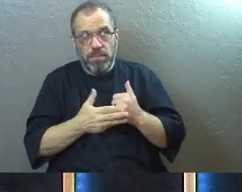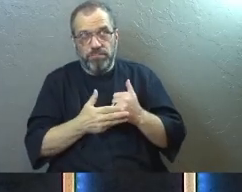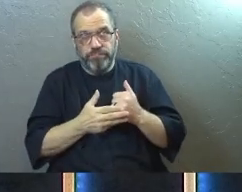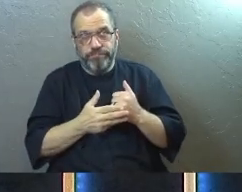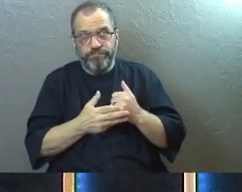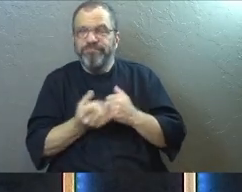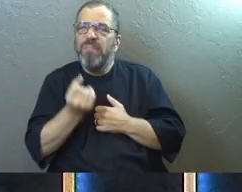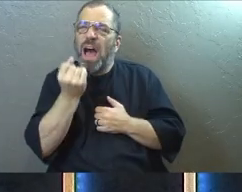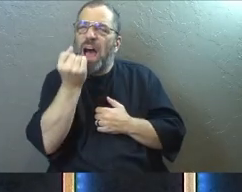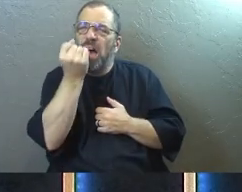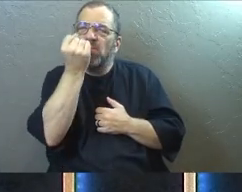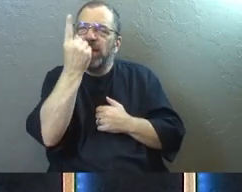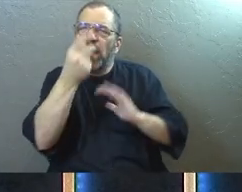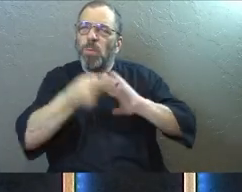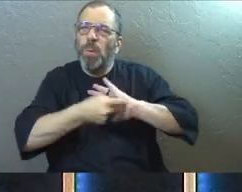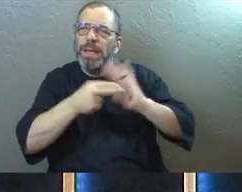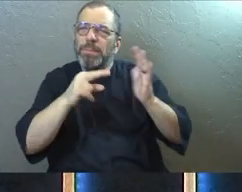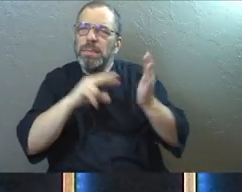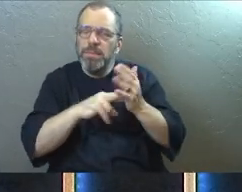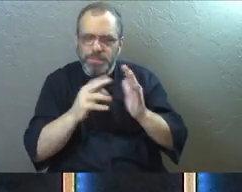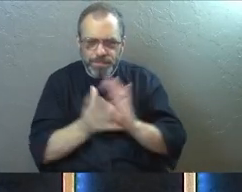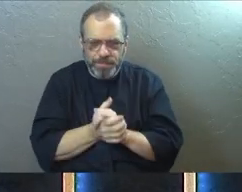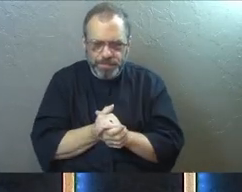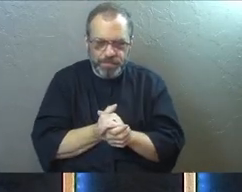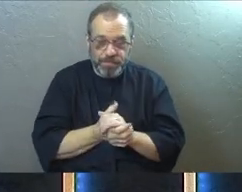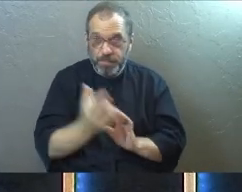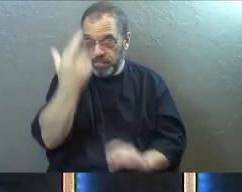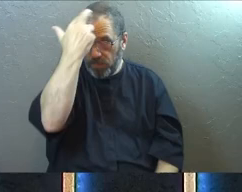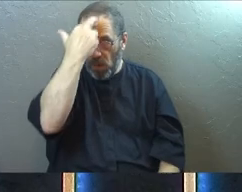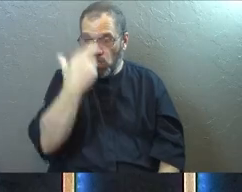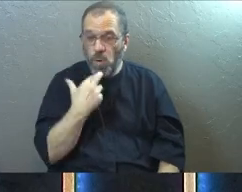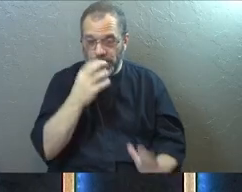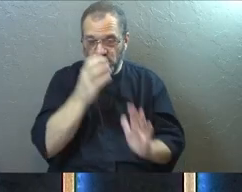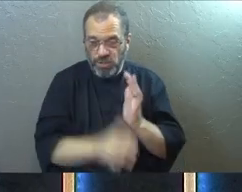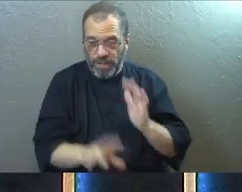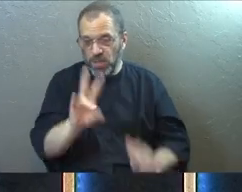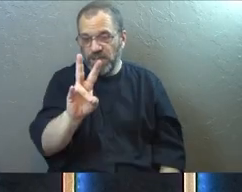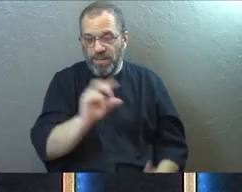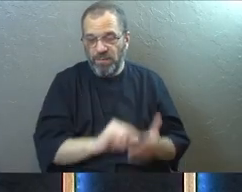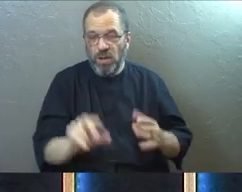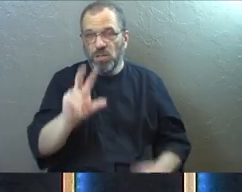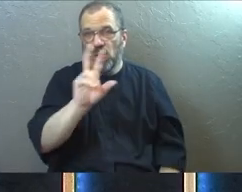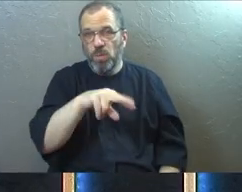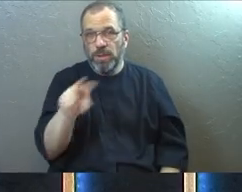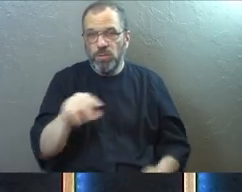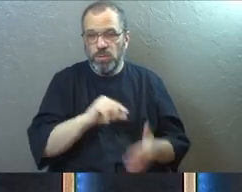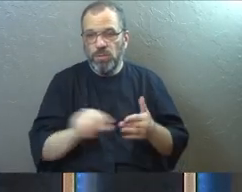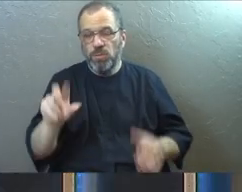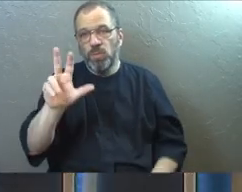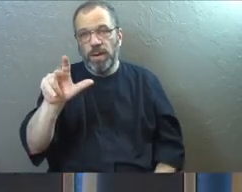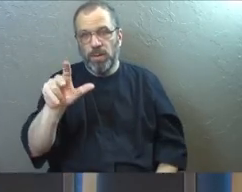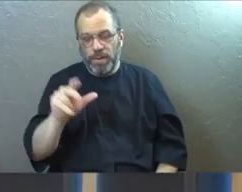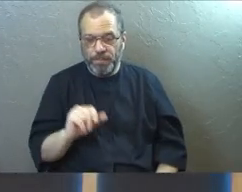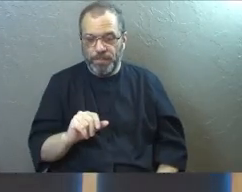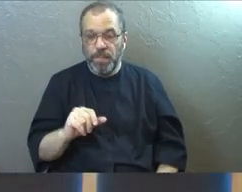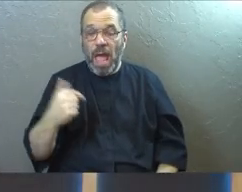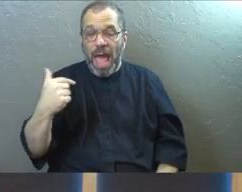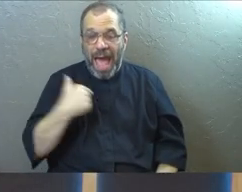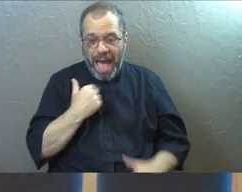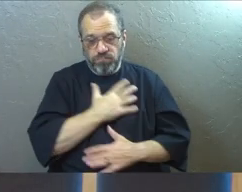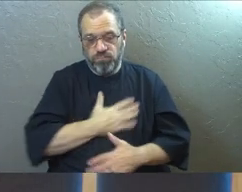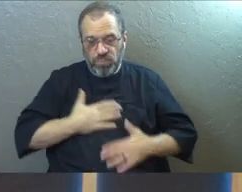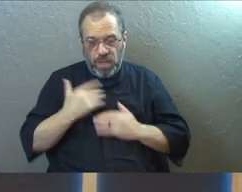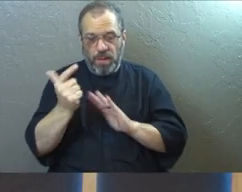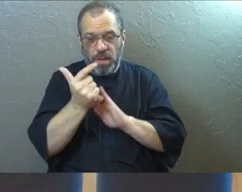us to understand what exactly he's talking about. So Romans 7, 22 through 23, for I